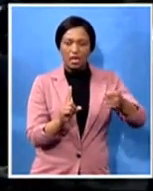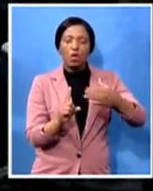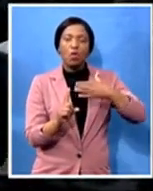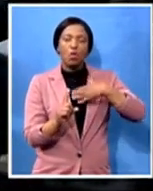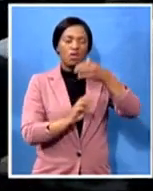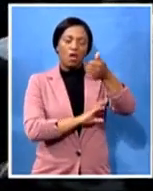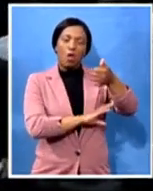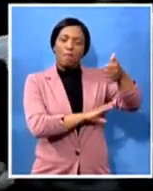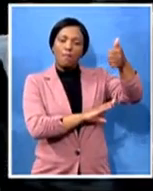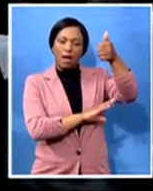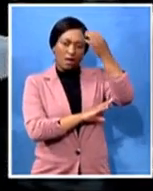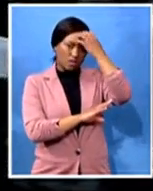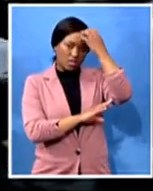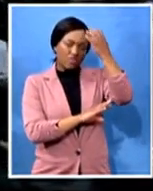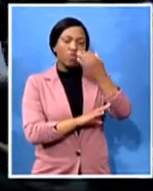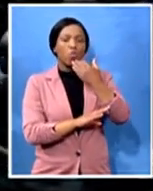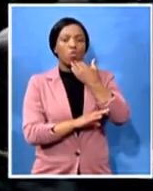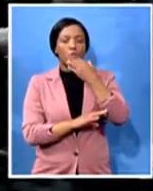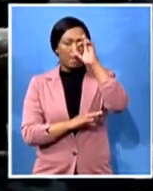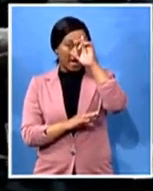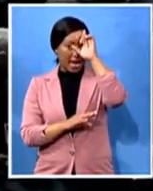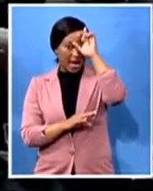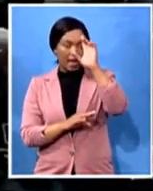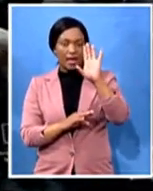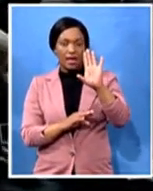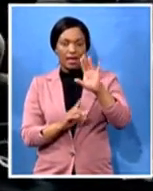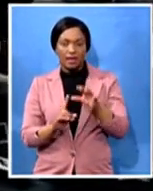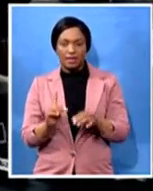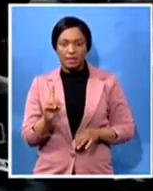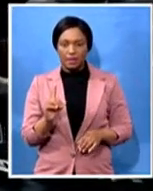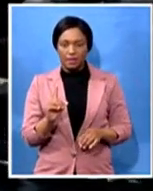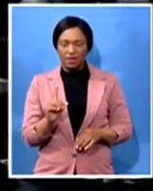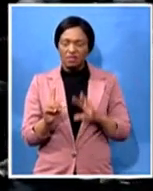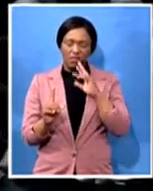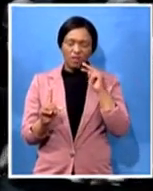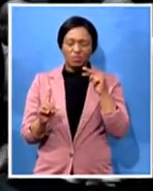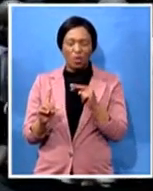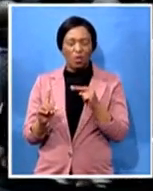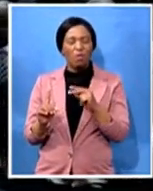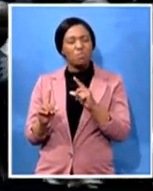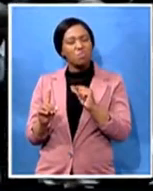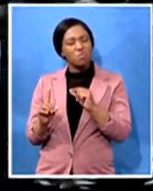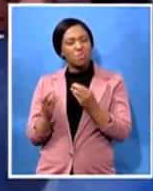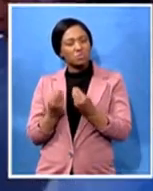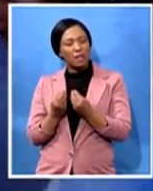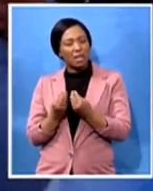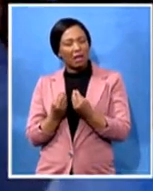saw uh something in him that many people did not see